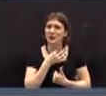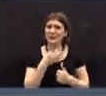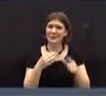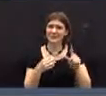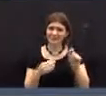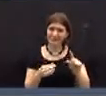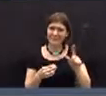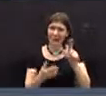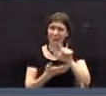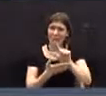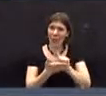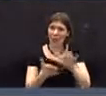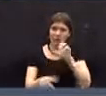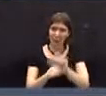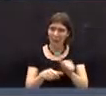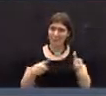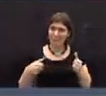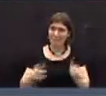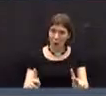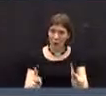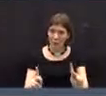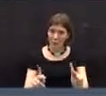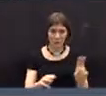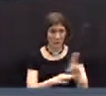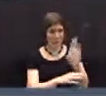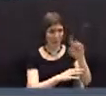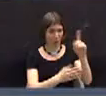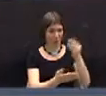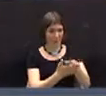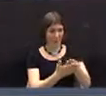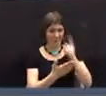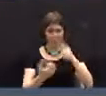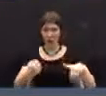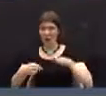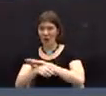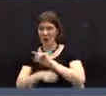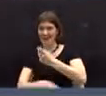legal. Mr. Fisher. Thank you, Mr. Moderator.